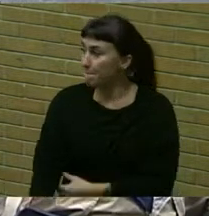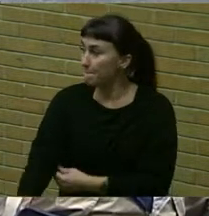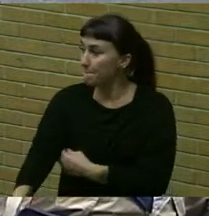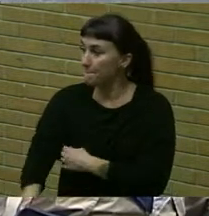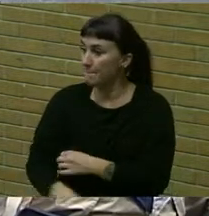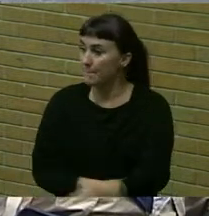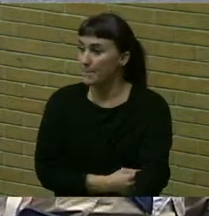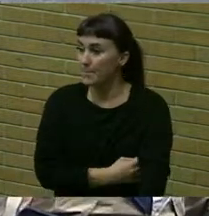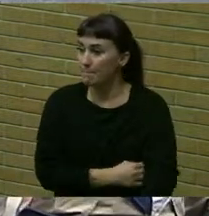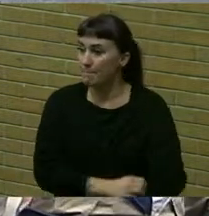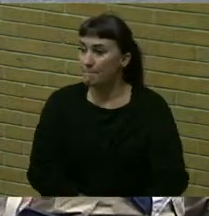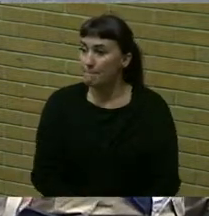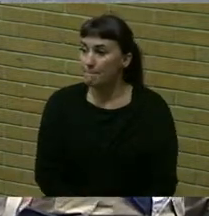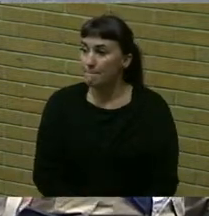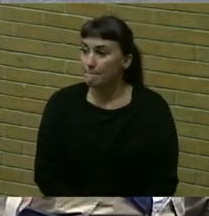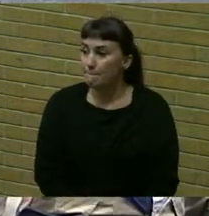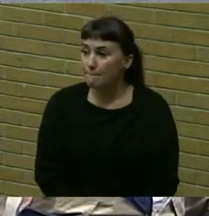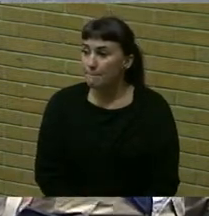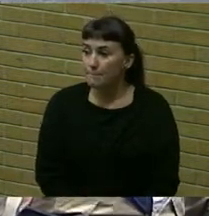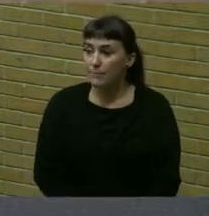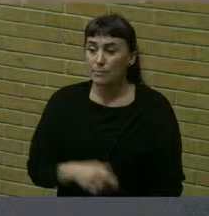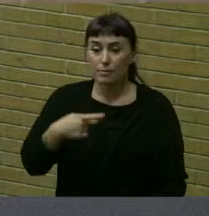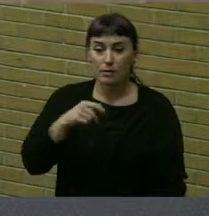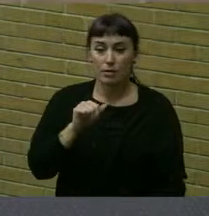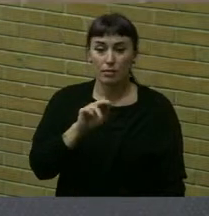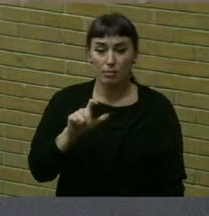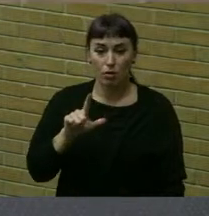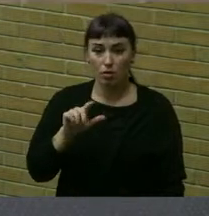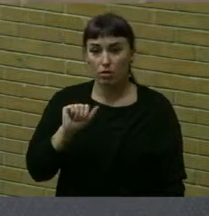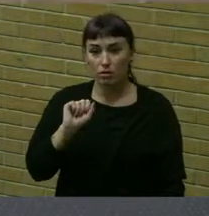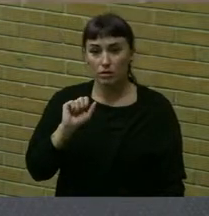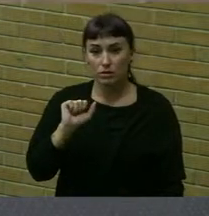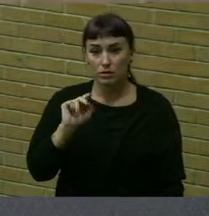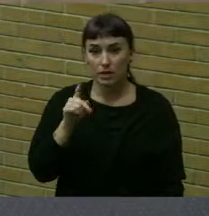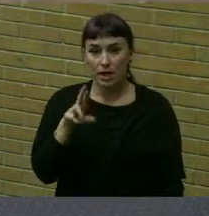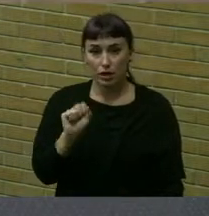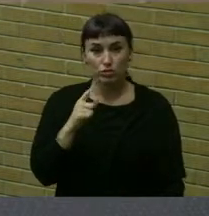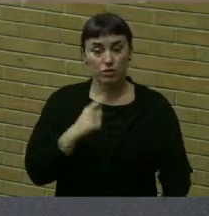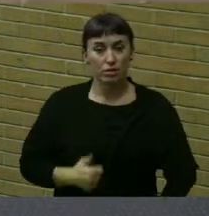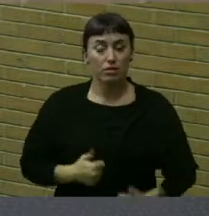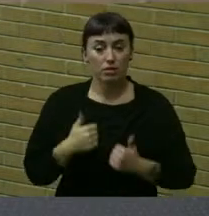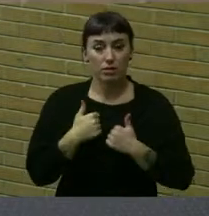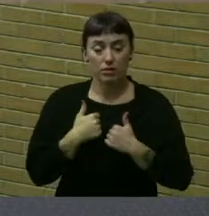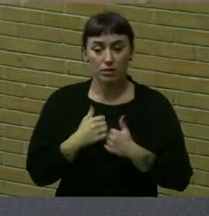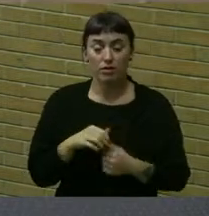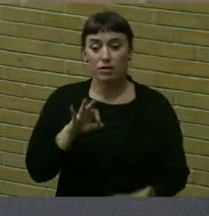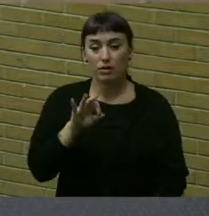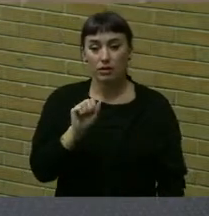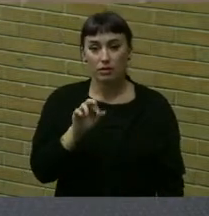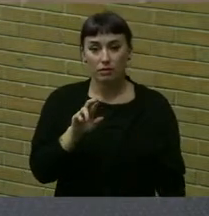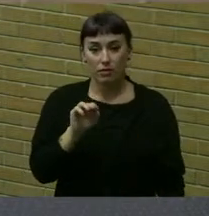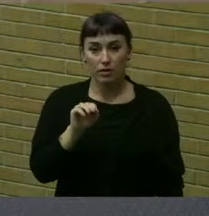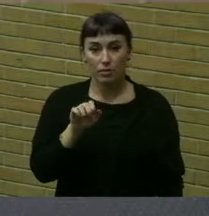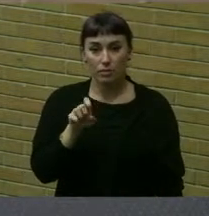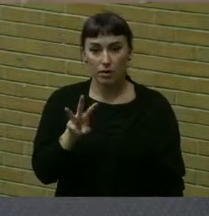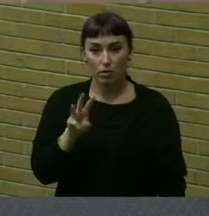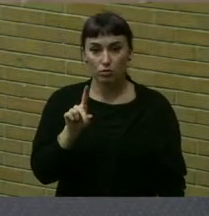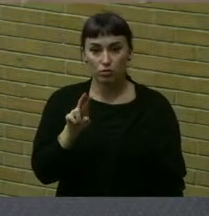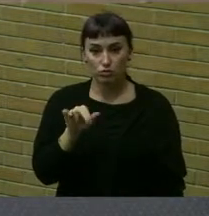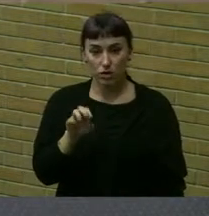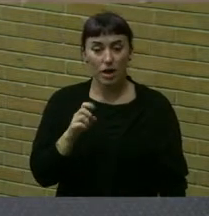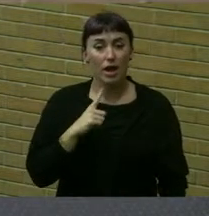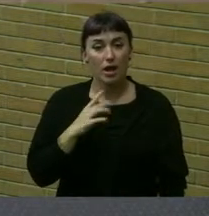Good evening, everybody. My name is Paul Sanders and I live on Fair Meadow Drive. I have a child at